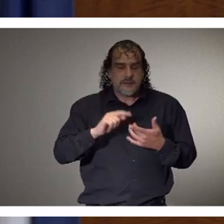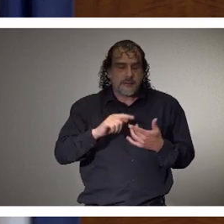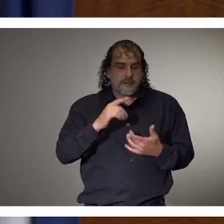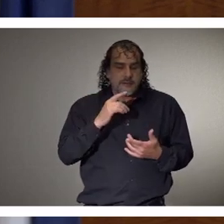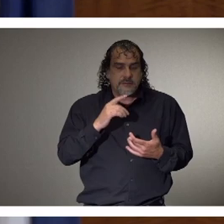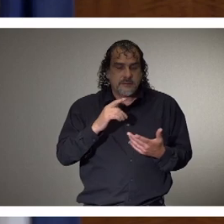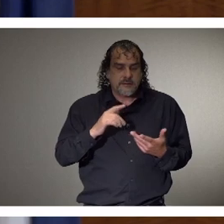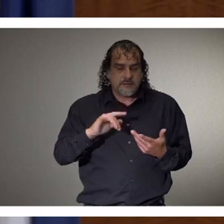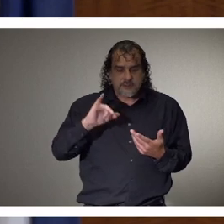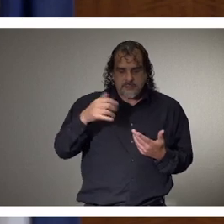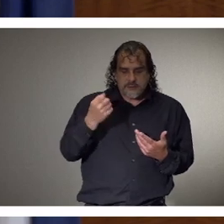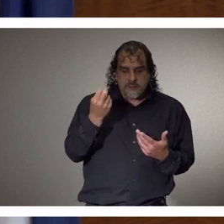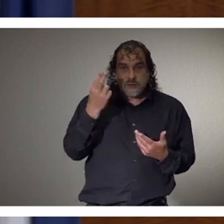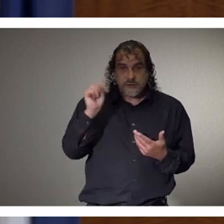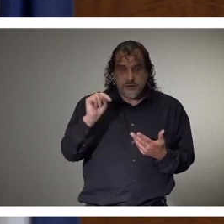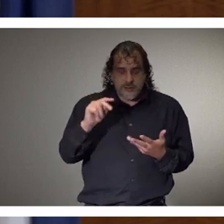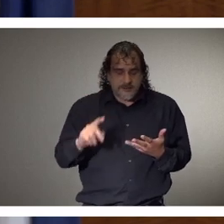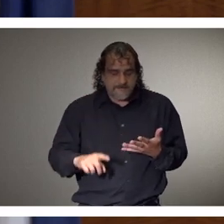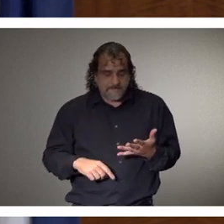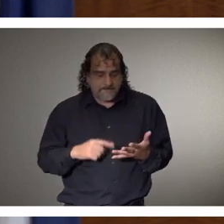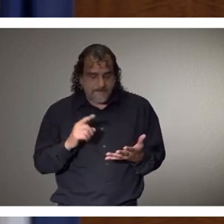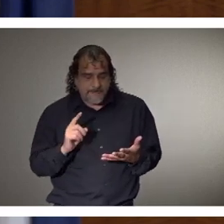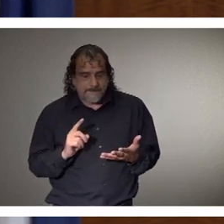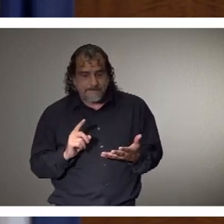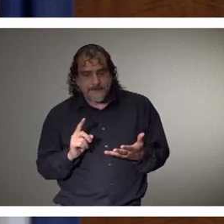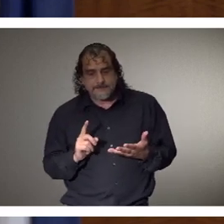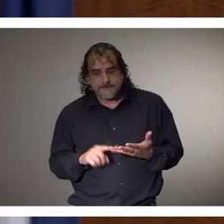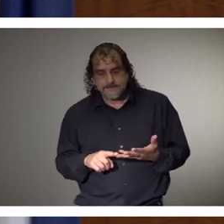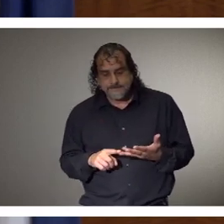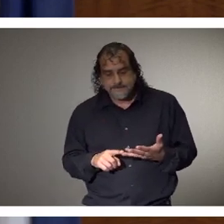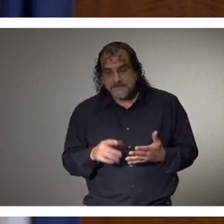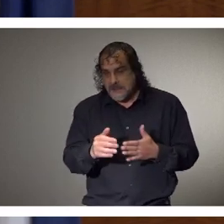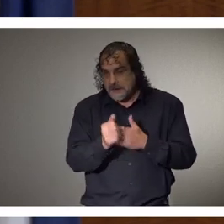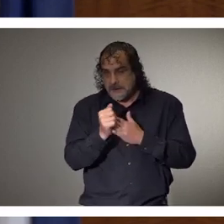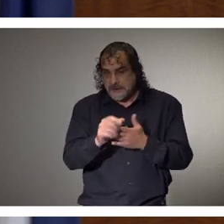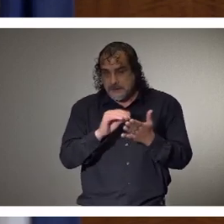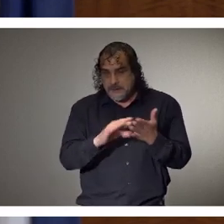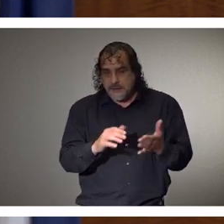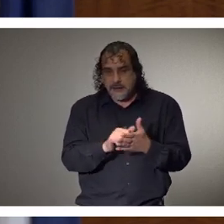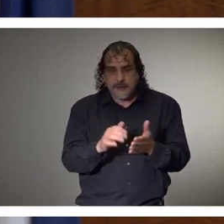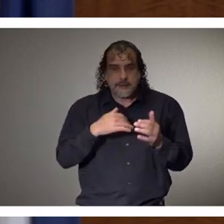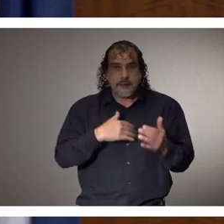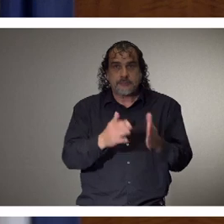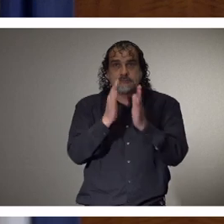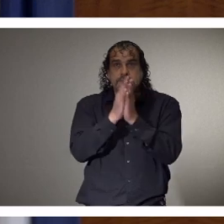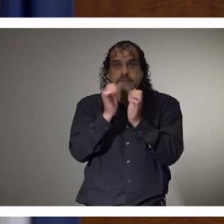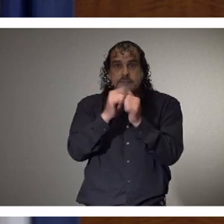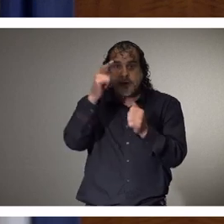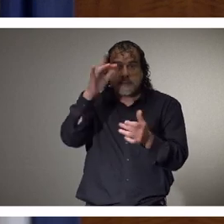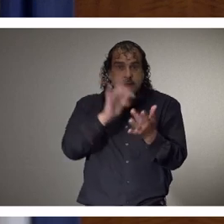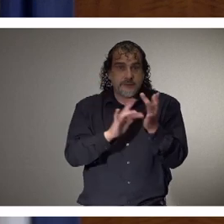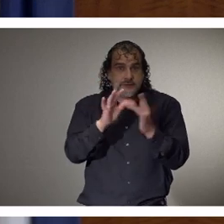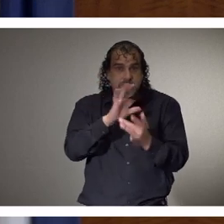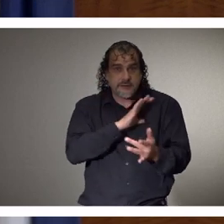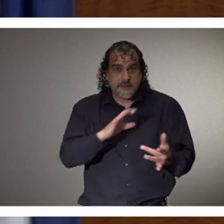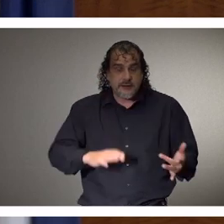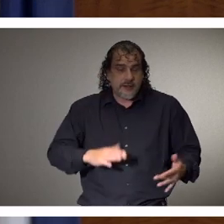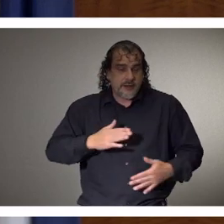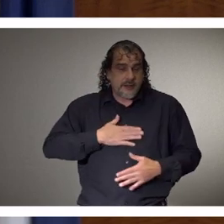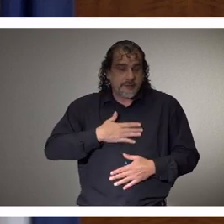today. John Pitner Swain is a great student leader, athlete, and worshiper of Jesus Christ. John, happy birthday.